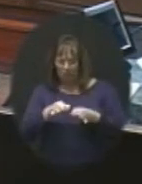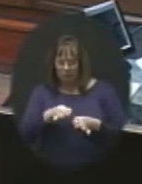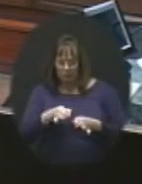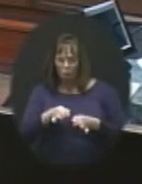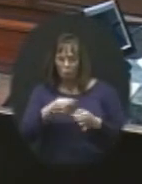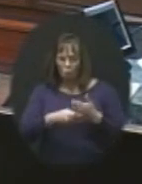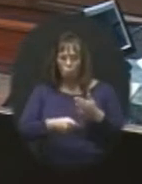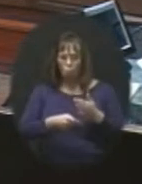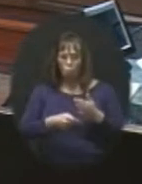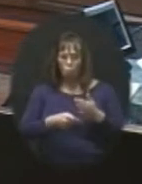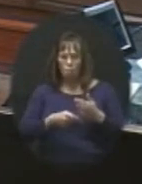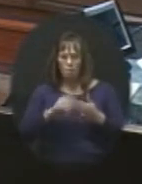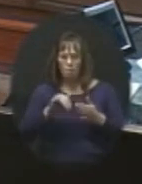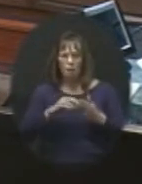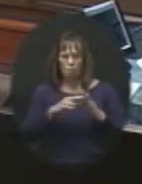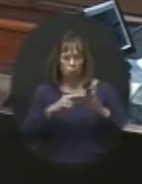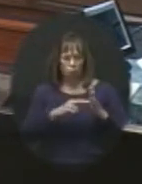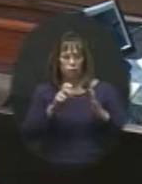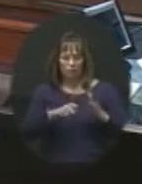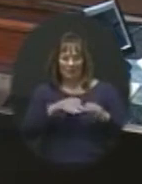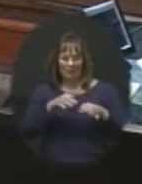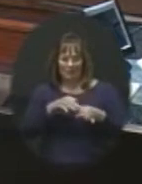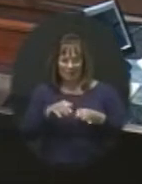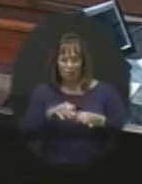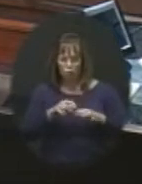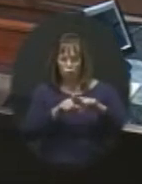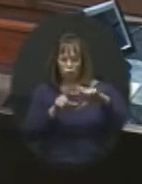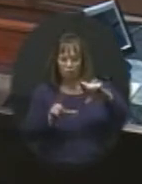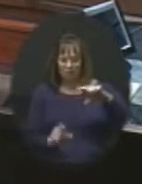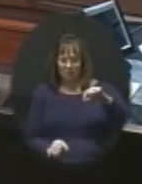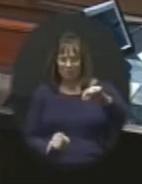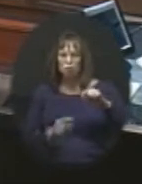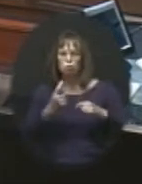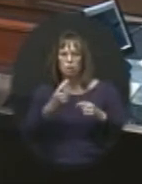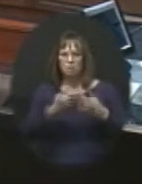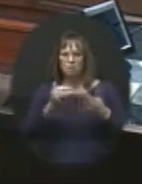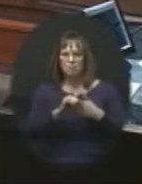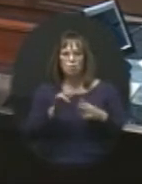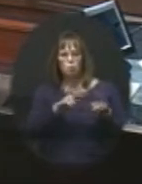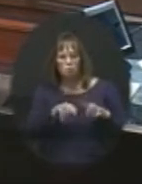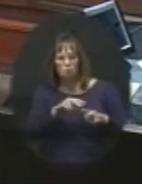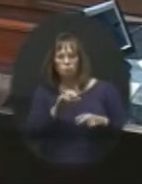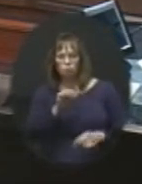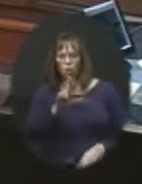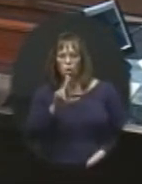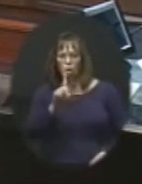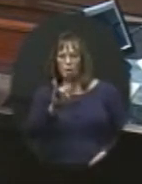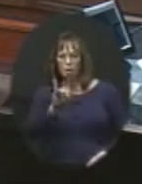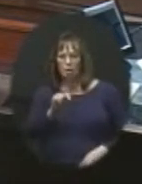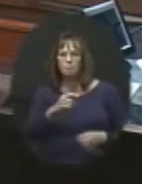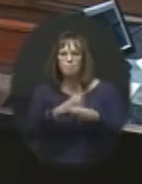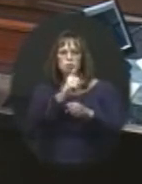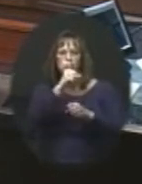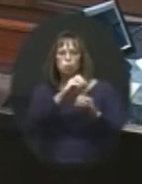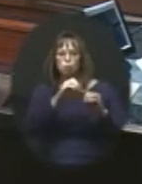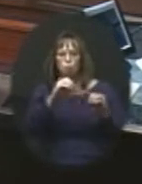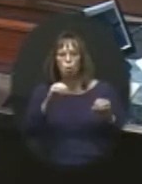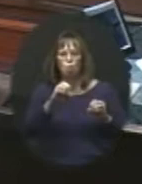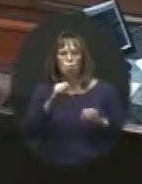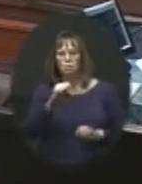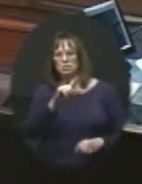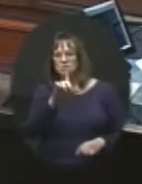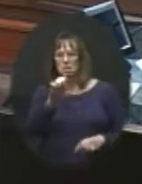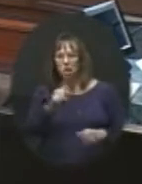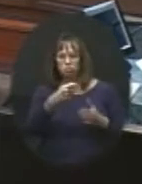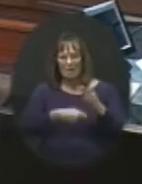by regulation, really need the detailed one. So that's one of the things we watch for in the audit. Make sure no sales tax was charged.